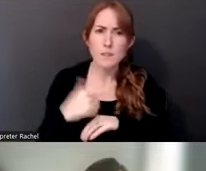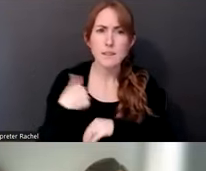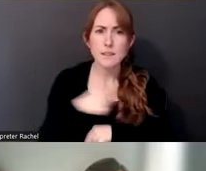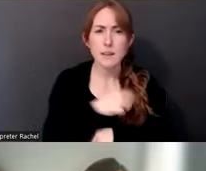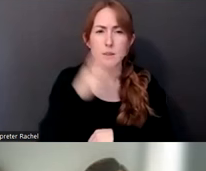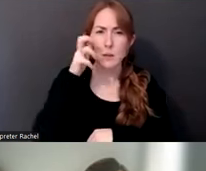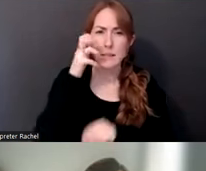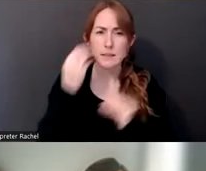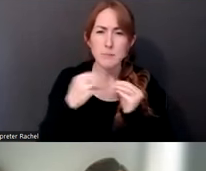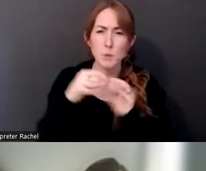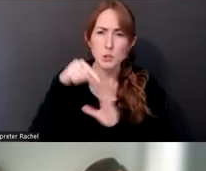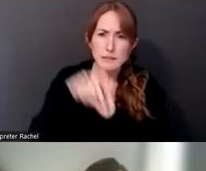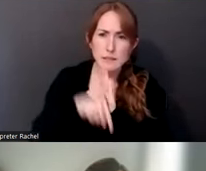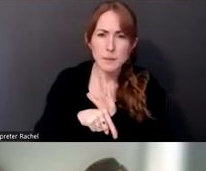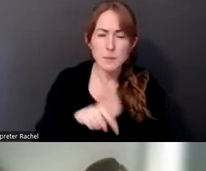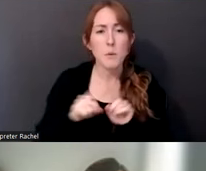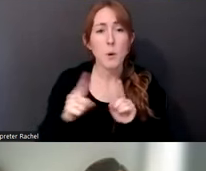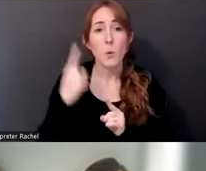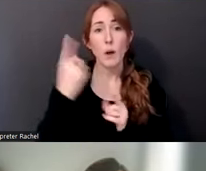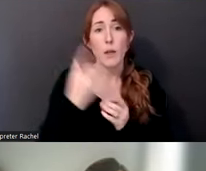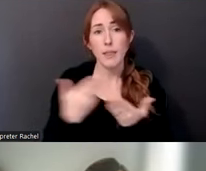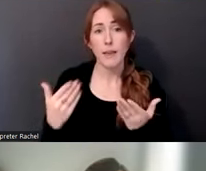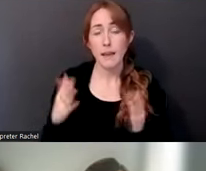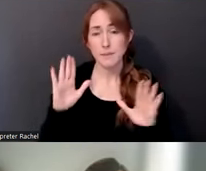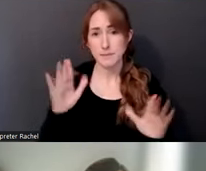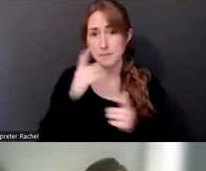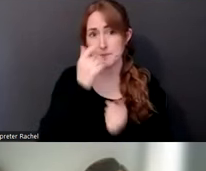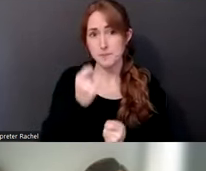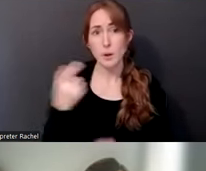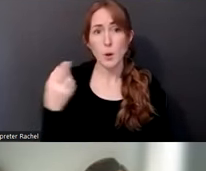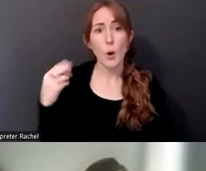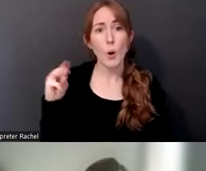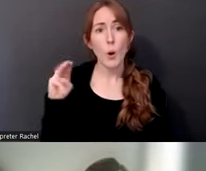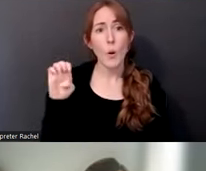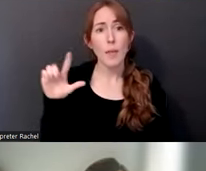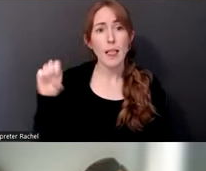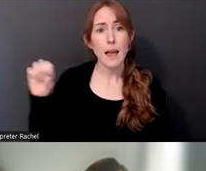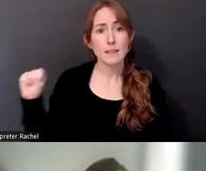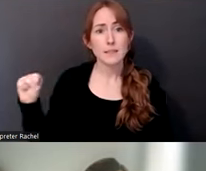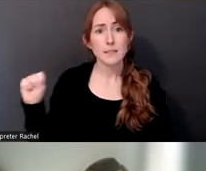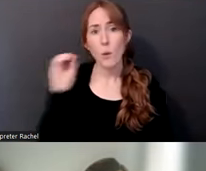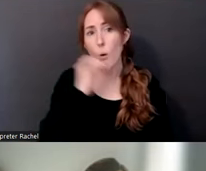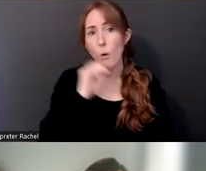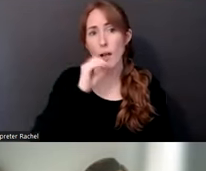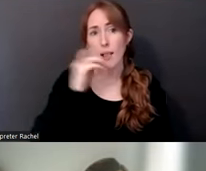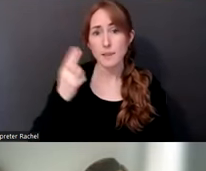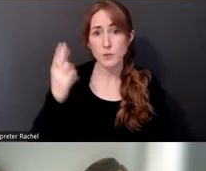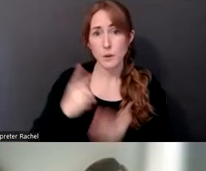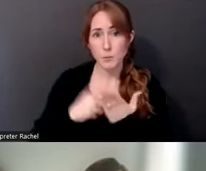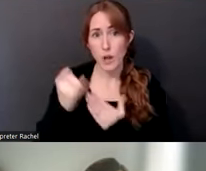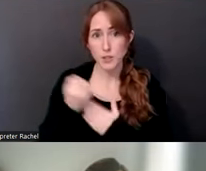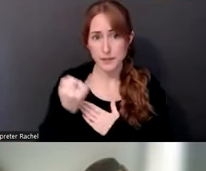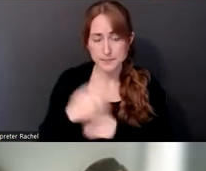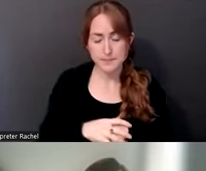me with the picture, the homeless oral history project, and it started because I was trying to figure out when people